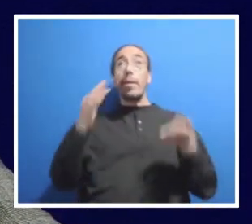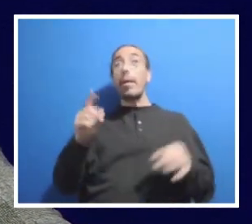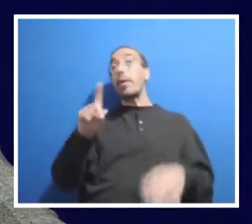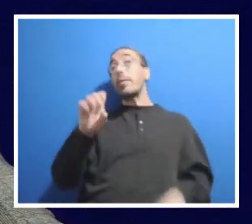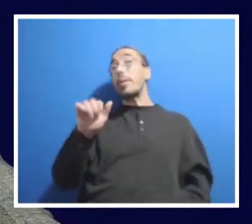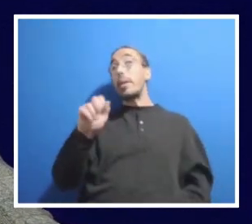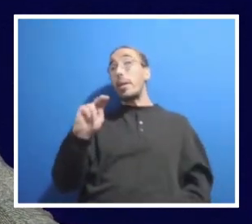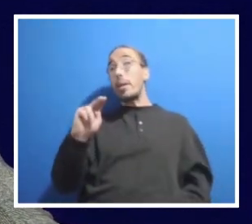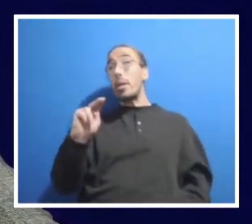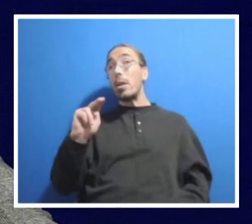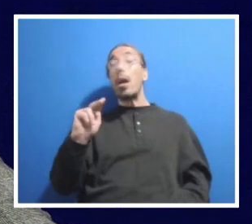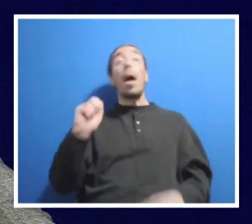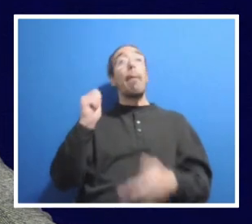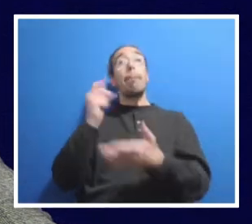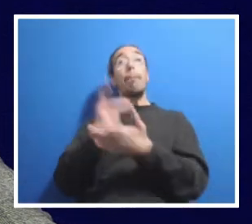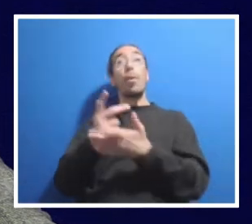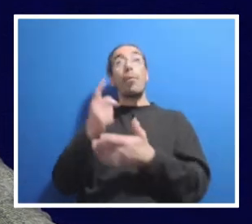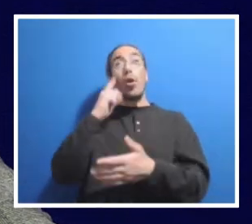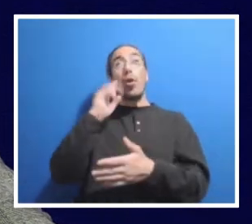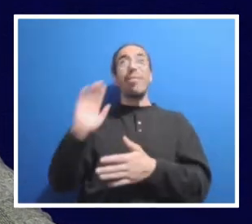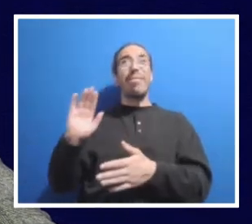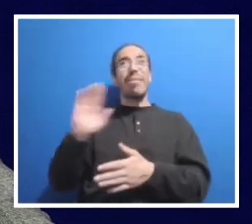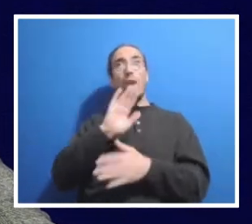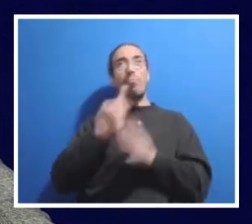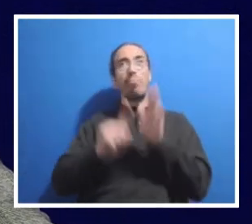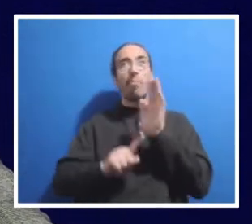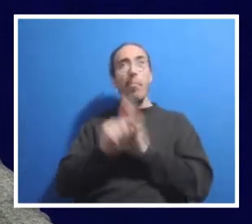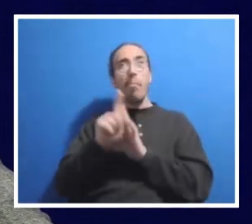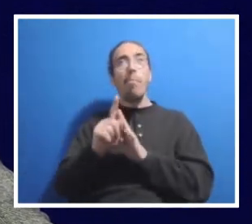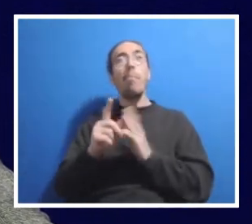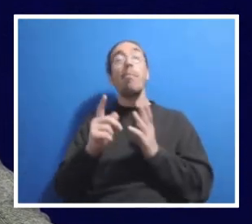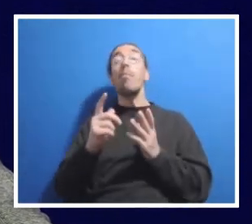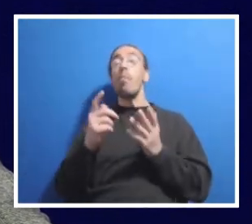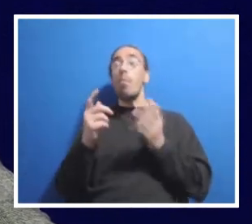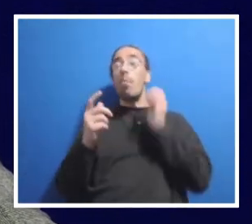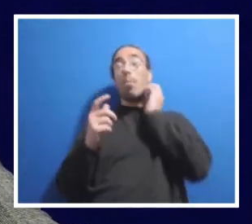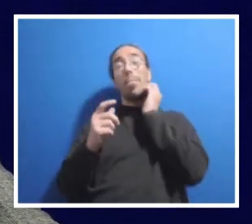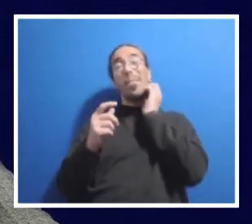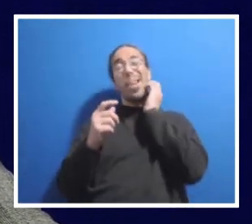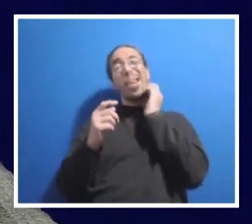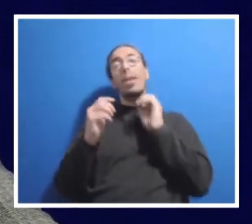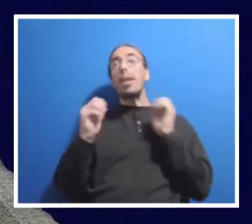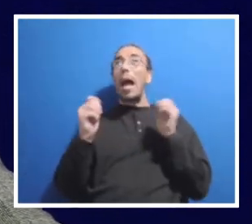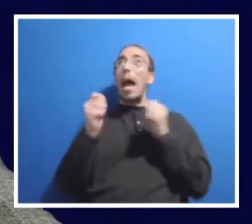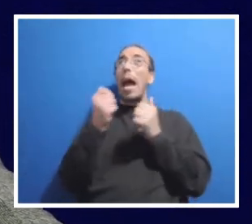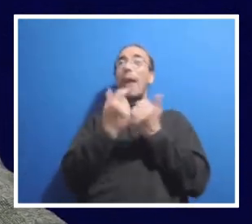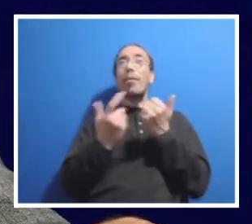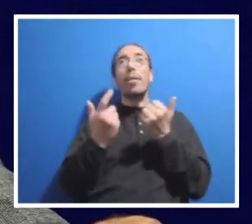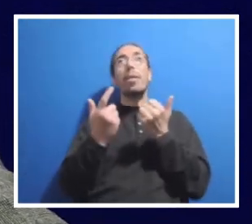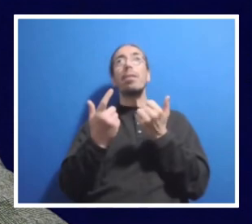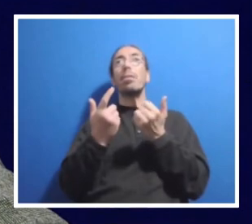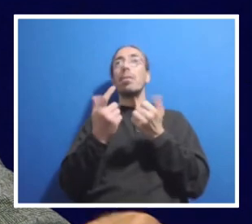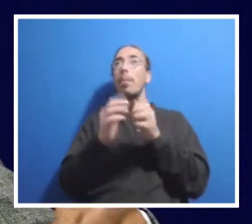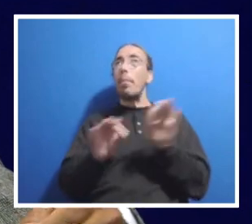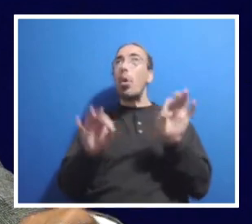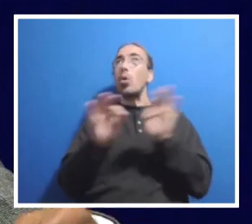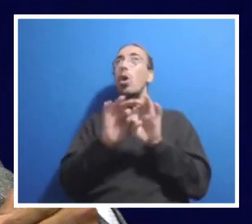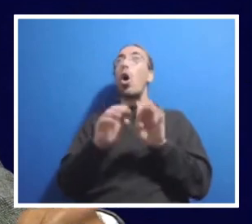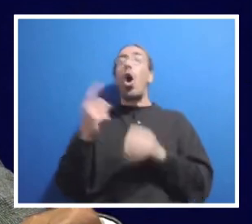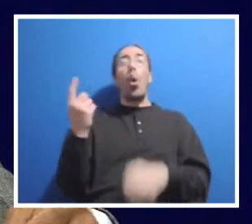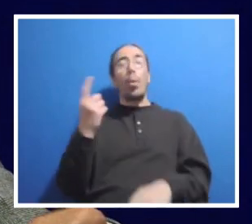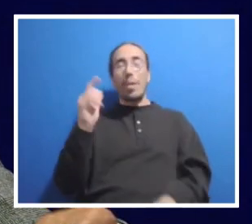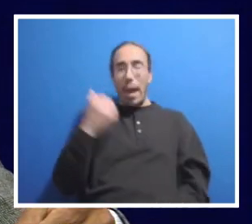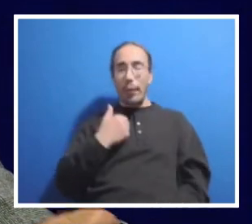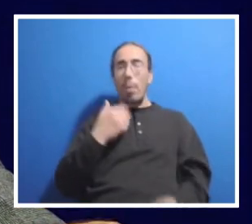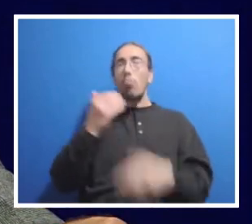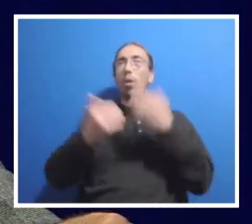their launches. So we are viewing all of our faculty positions as critical and I think we should always have a process where we think about where do